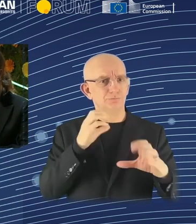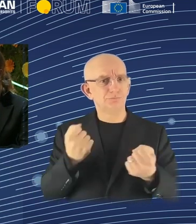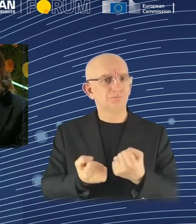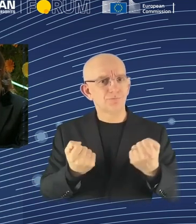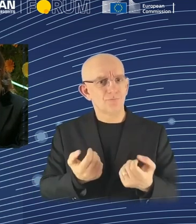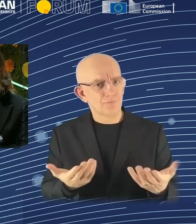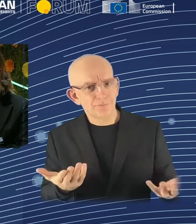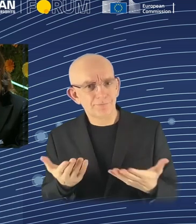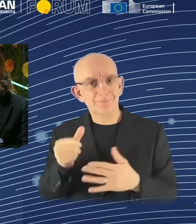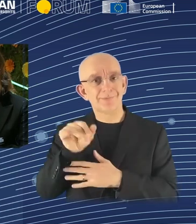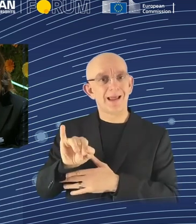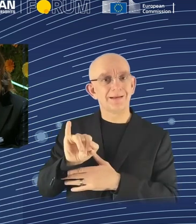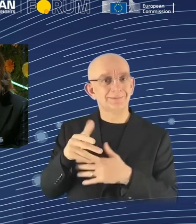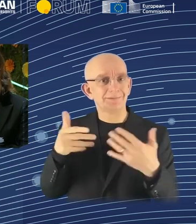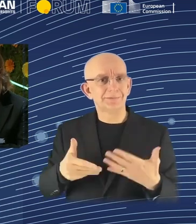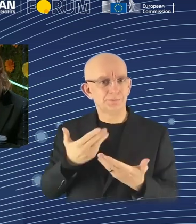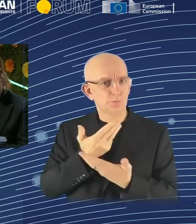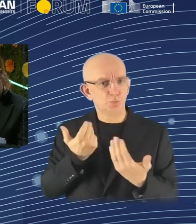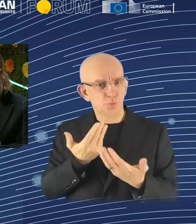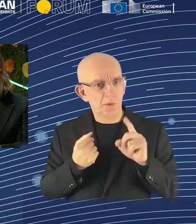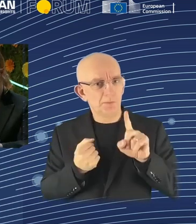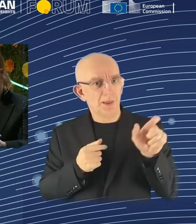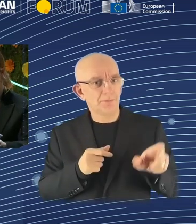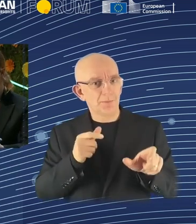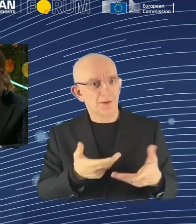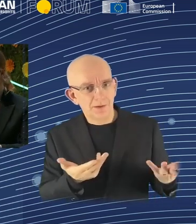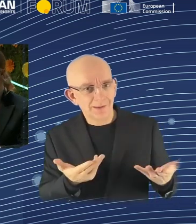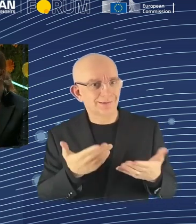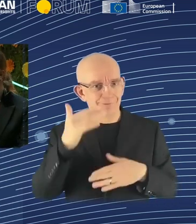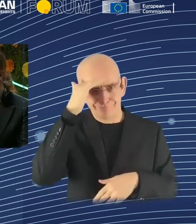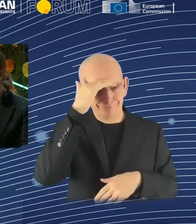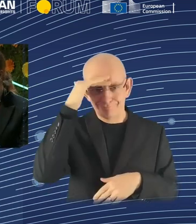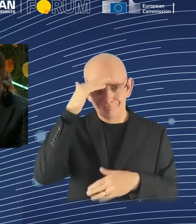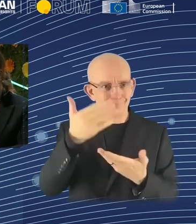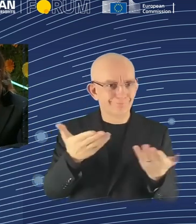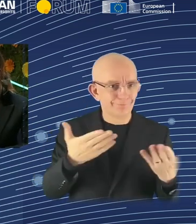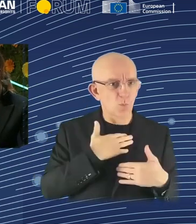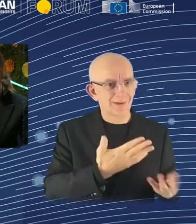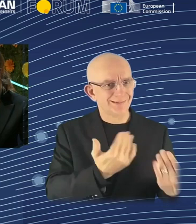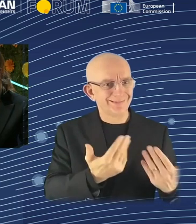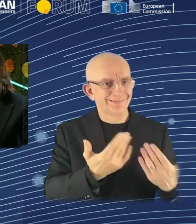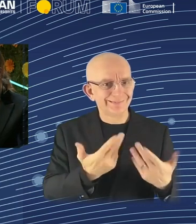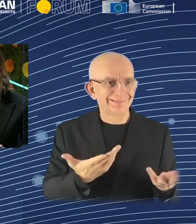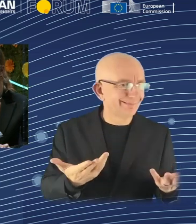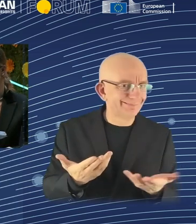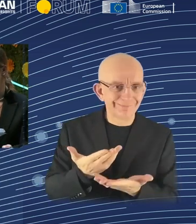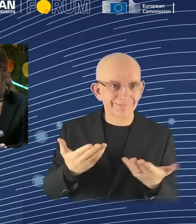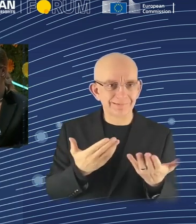things, to quote Ernest Hemingway, things happen gradually and then suddenly.